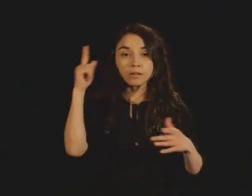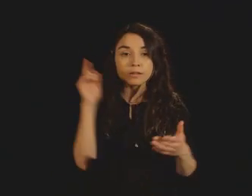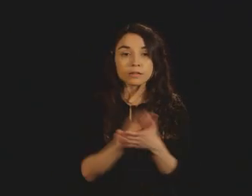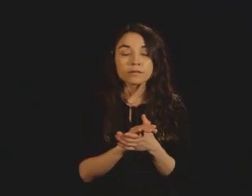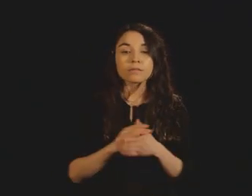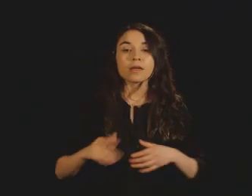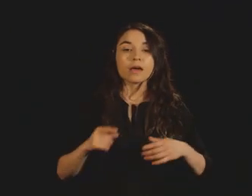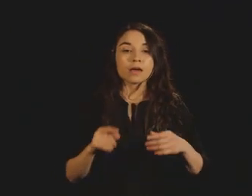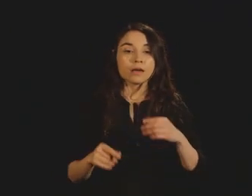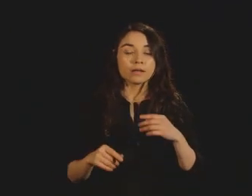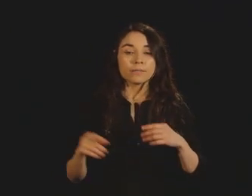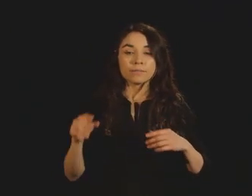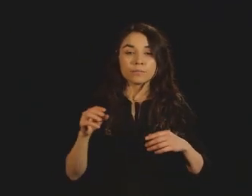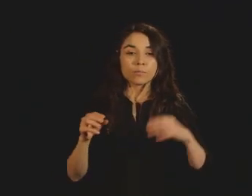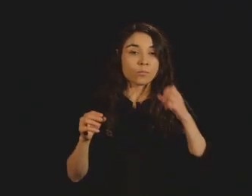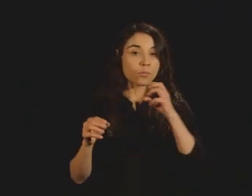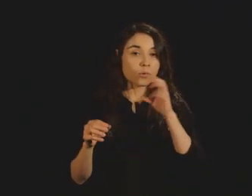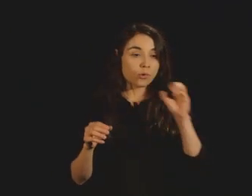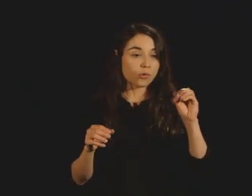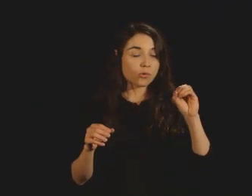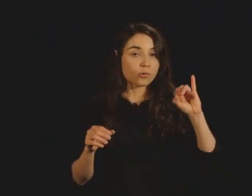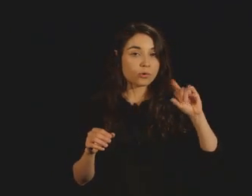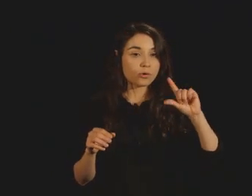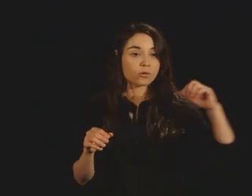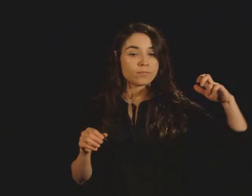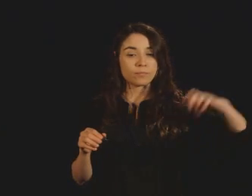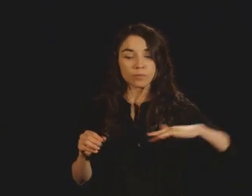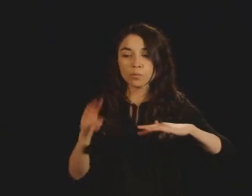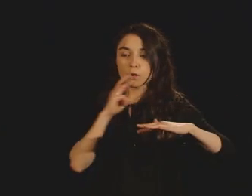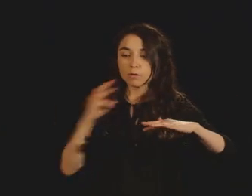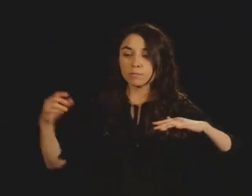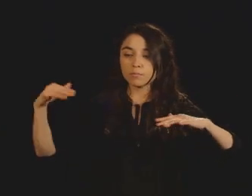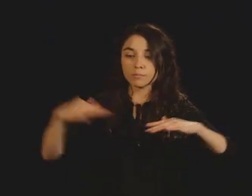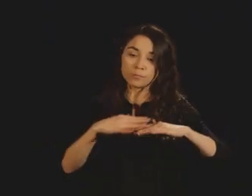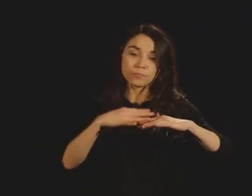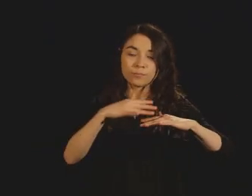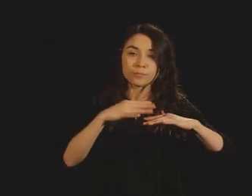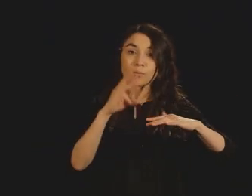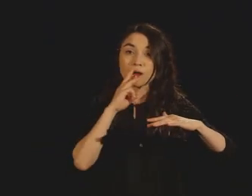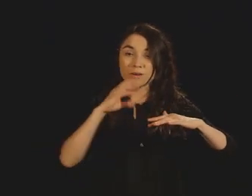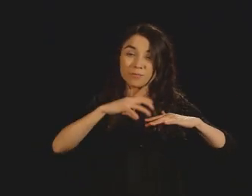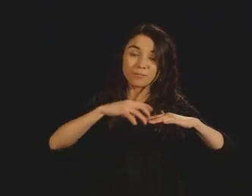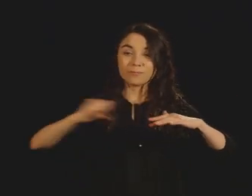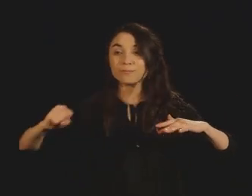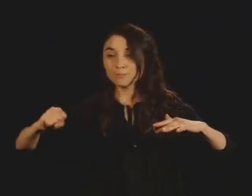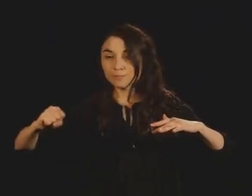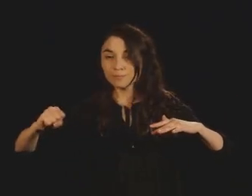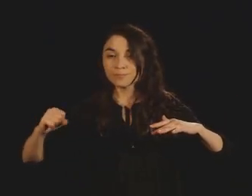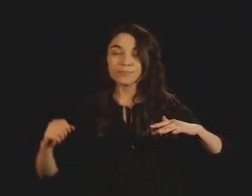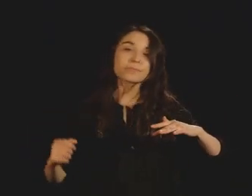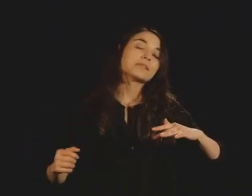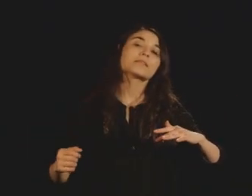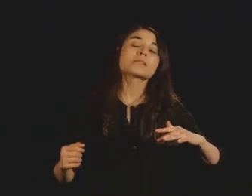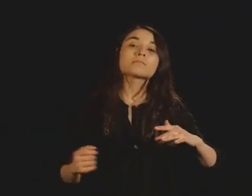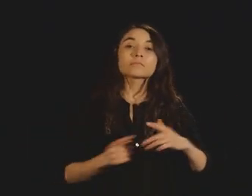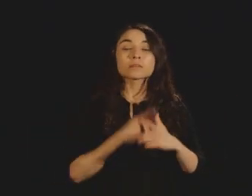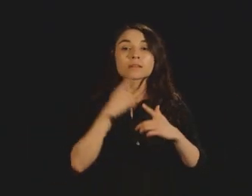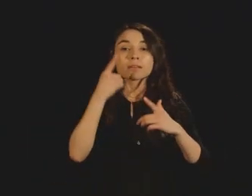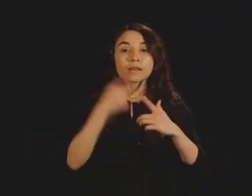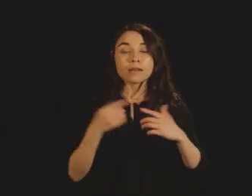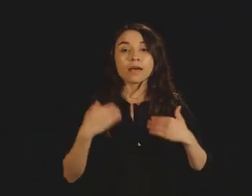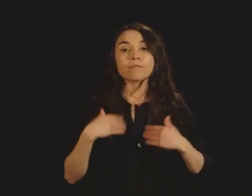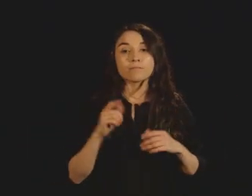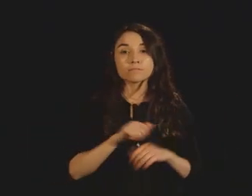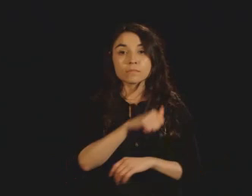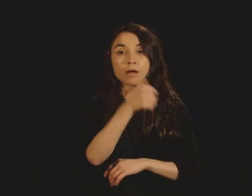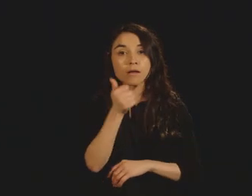once oil comes next to water that actually there's a vacuum layer between them with nothing there and that they